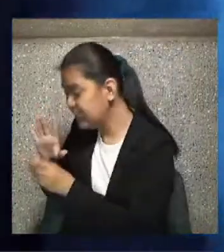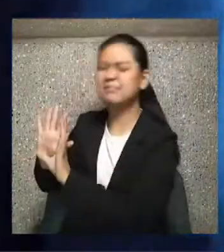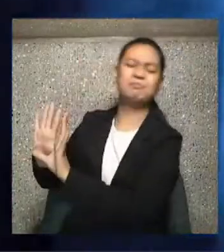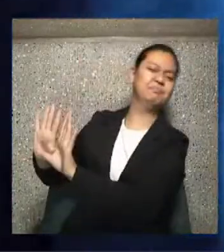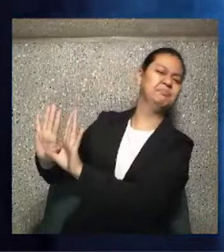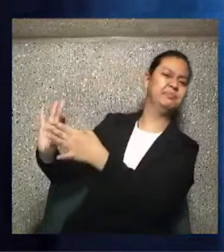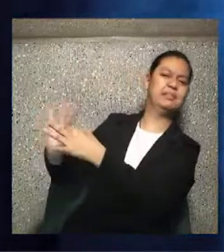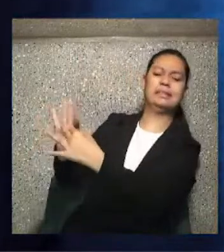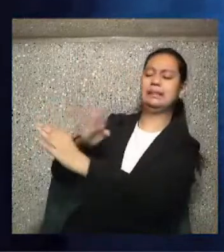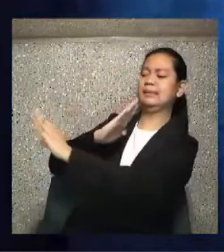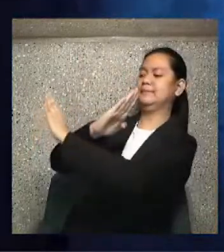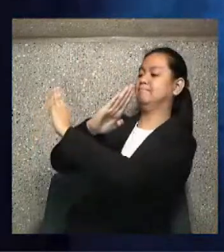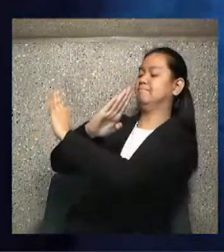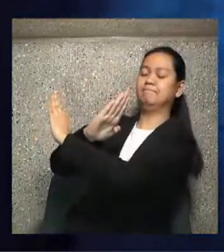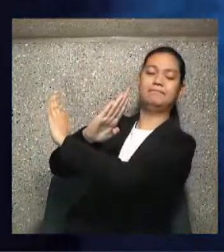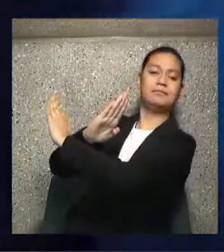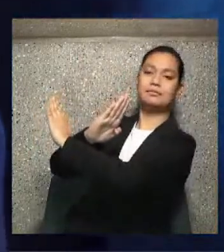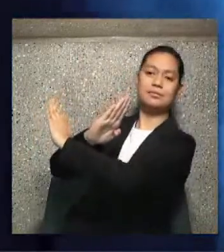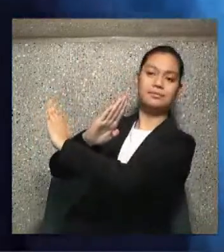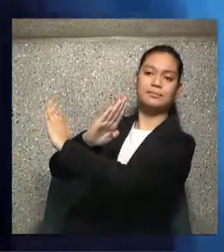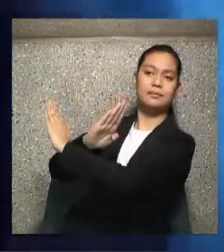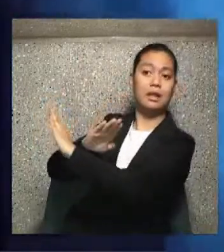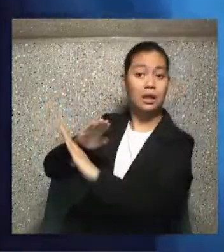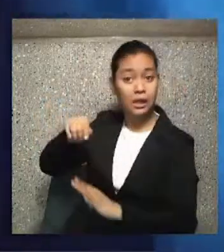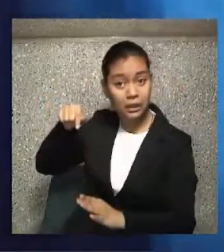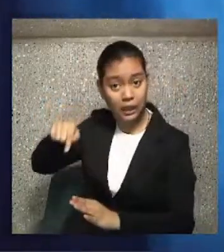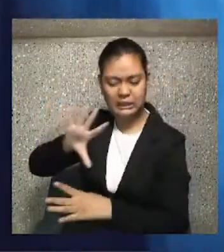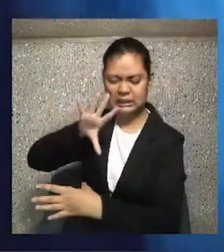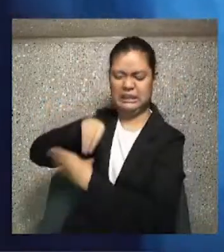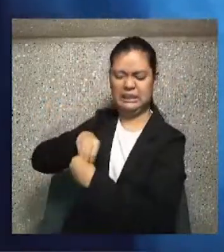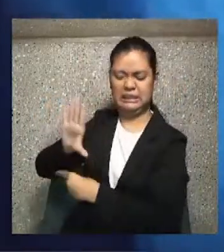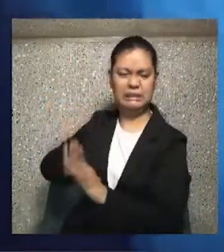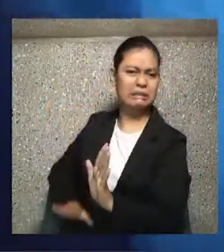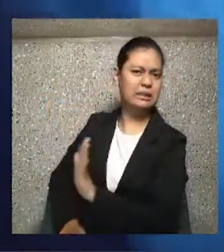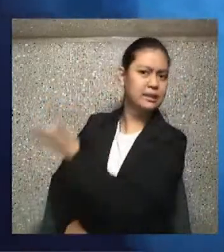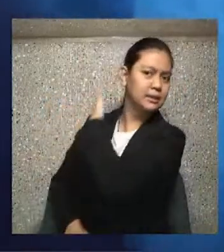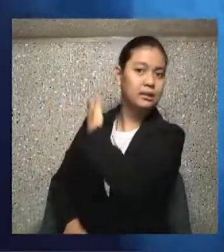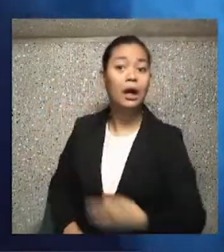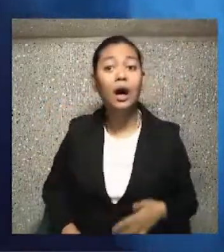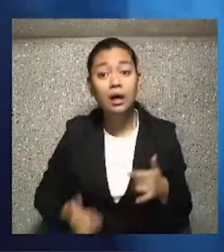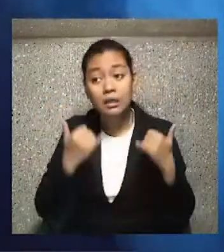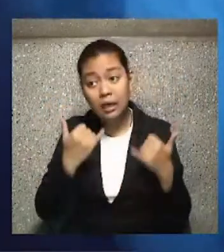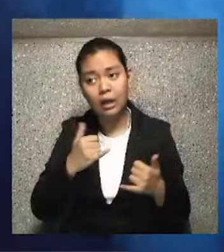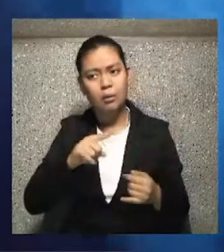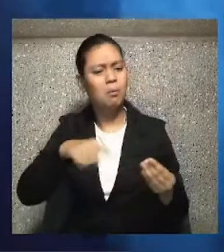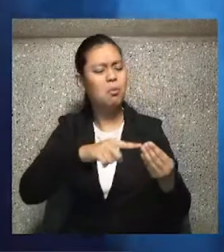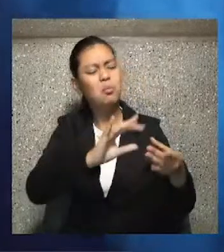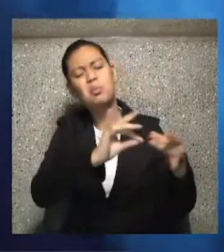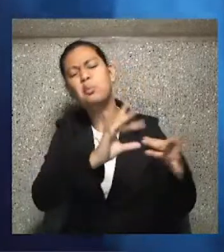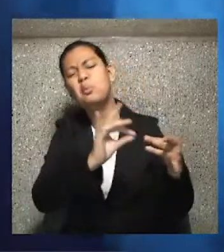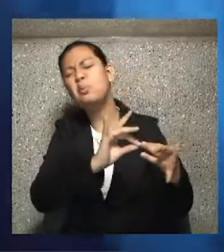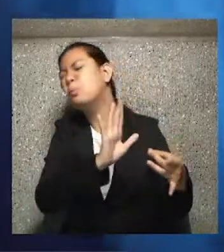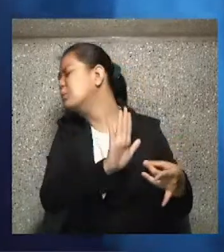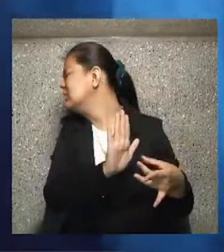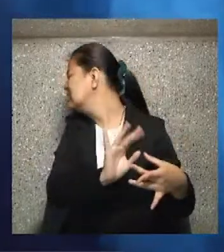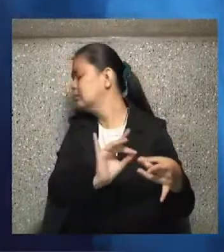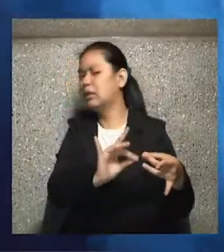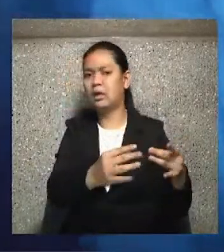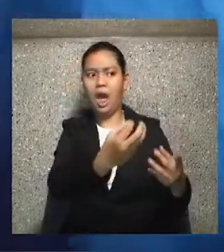to be a group. When they begin talking about someone else, or I'm tempted to talk about someone else,